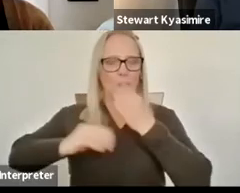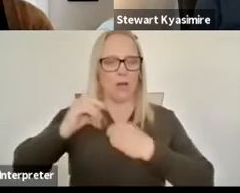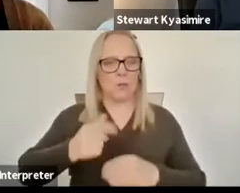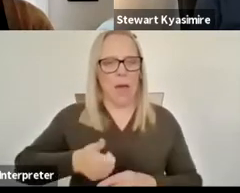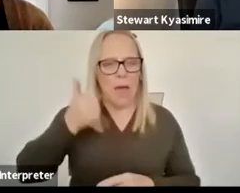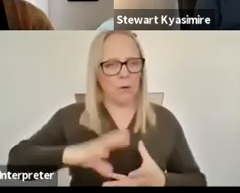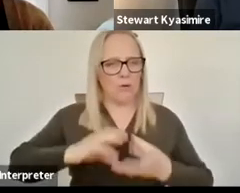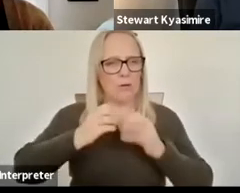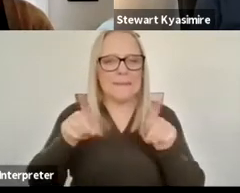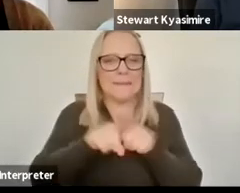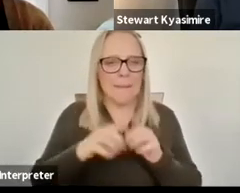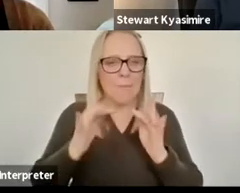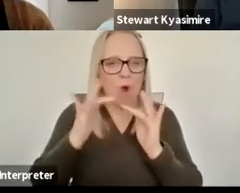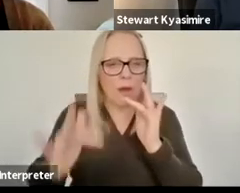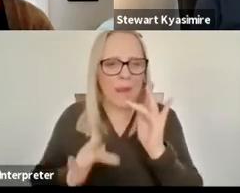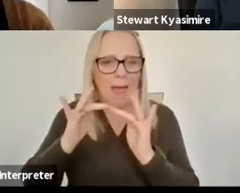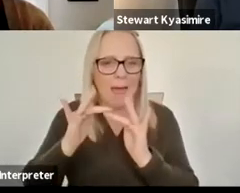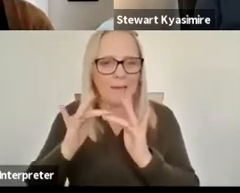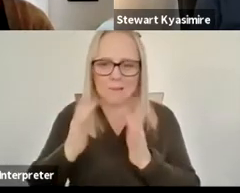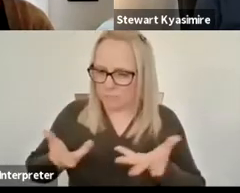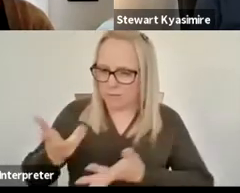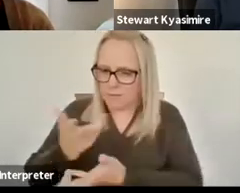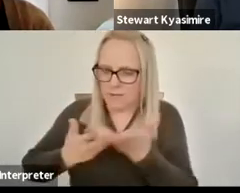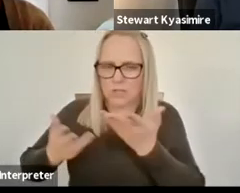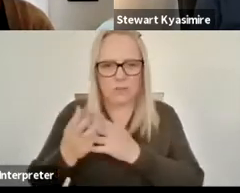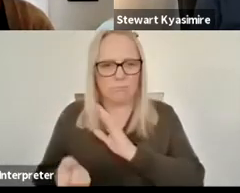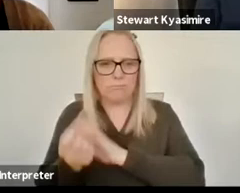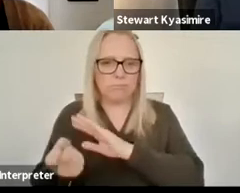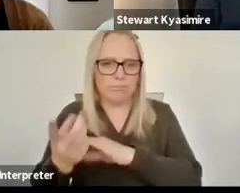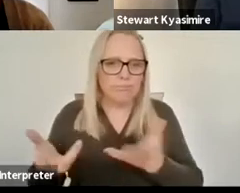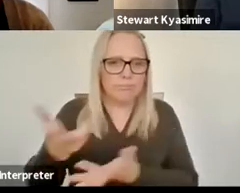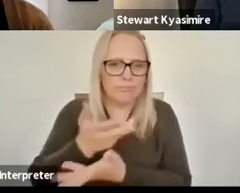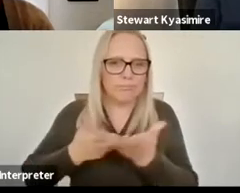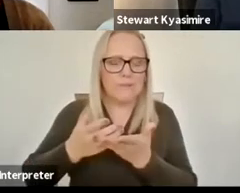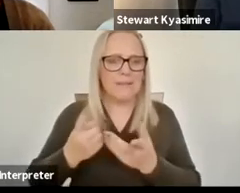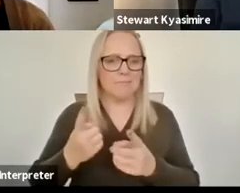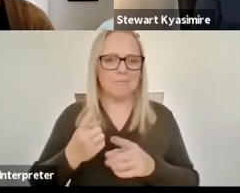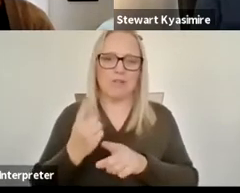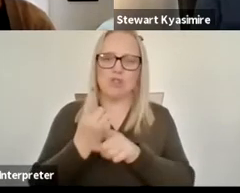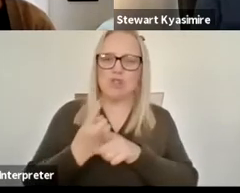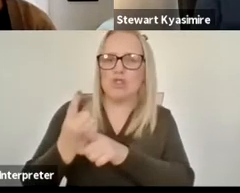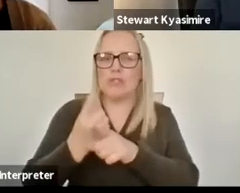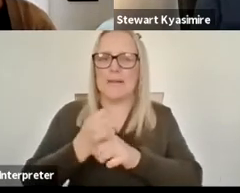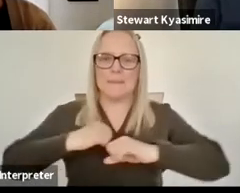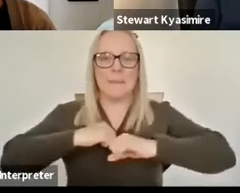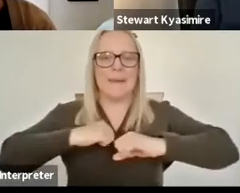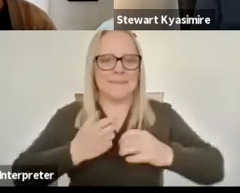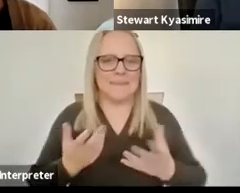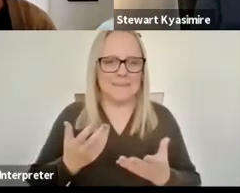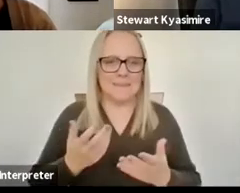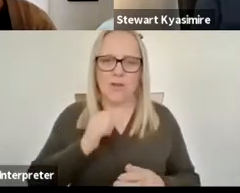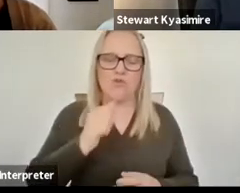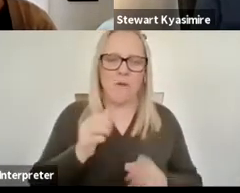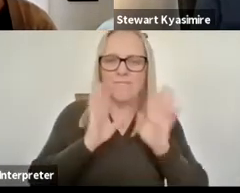in the online and that kind of discursive um chatty space that's not facebook